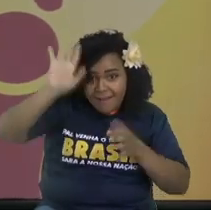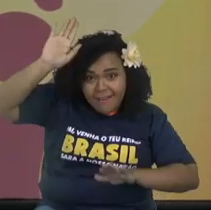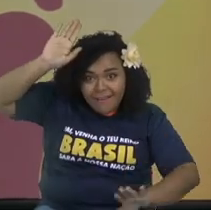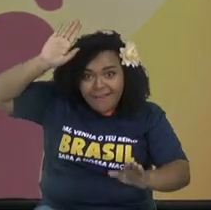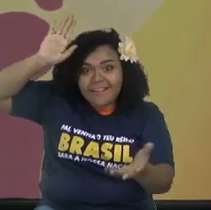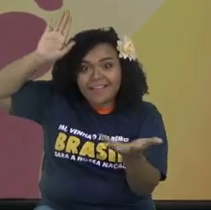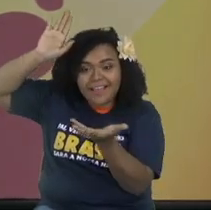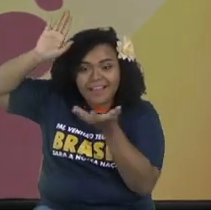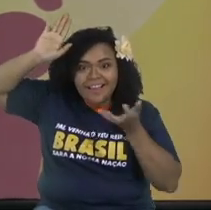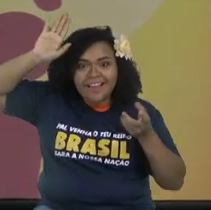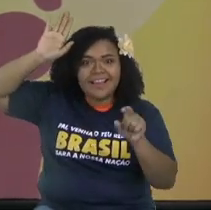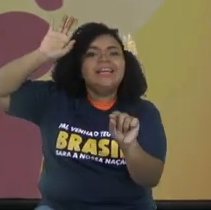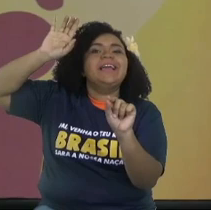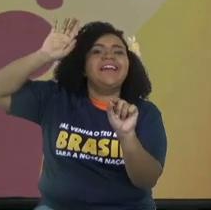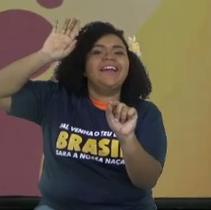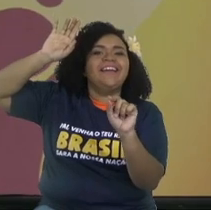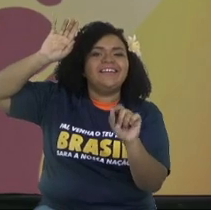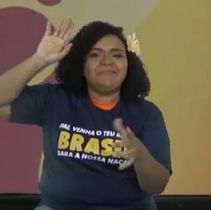poor?